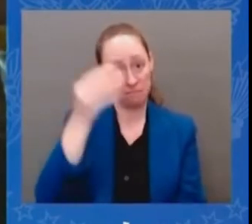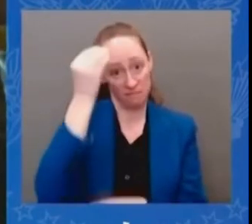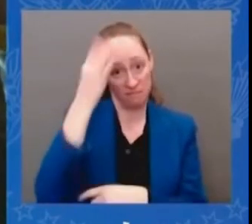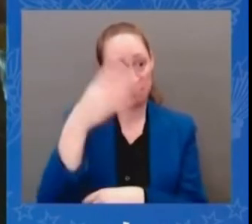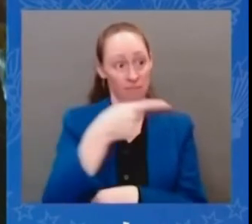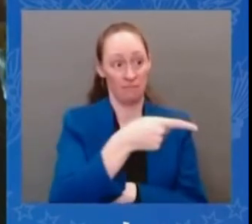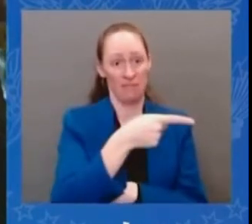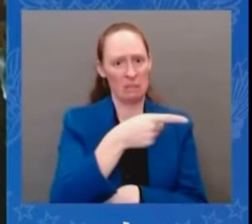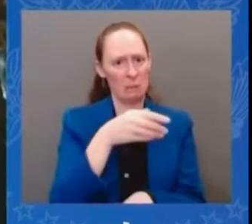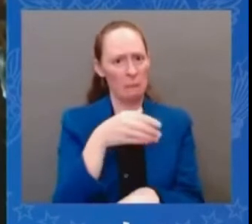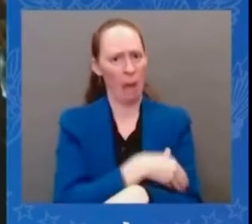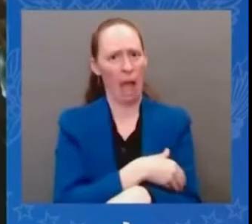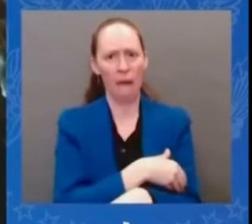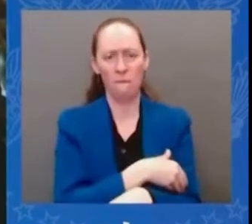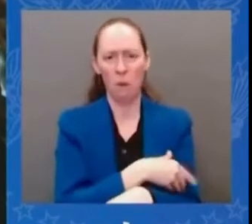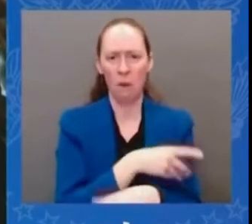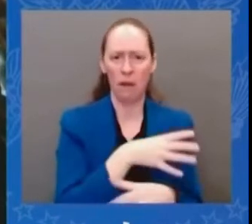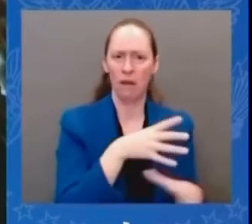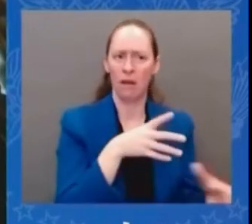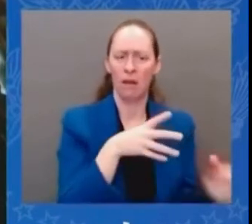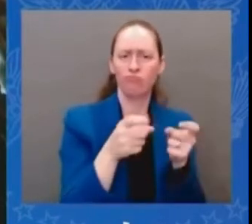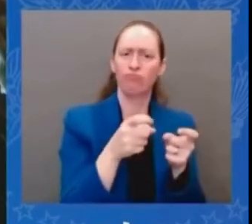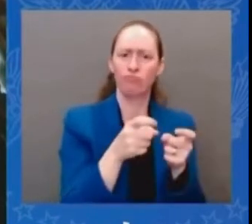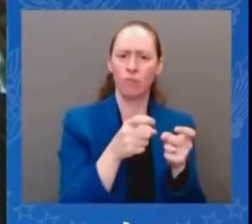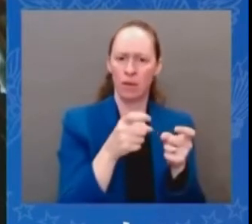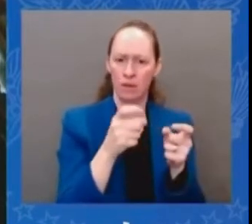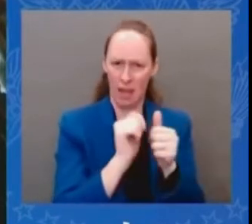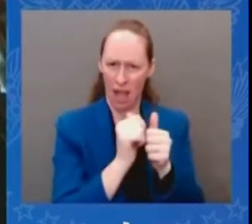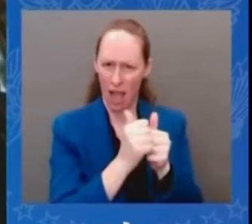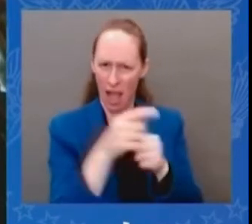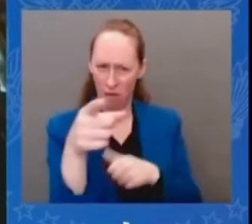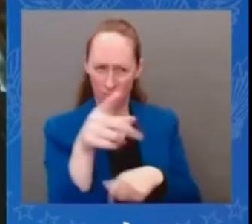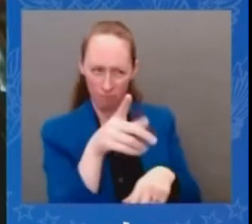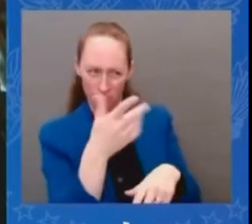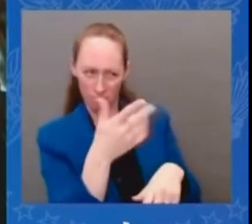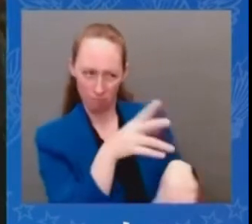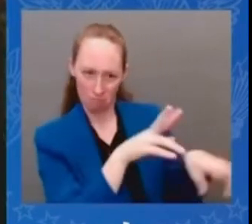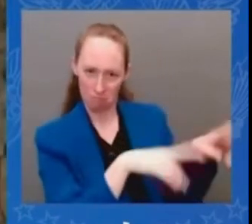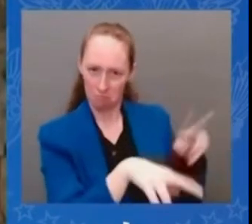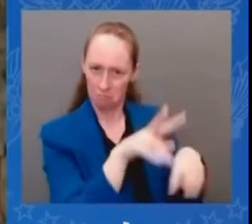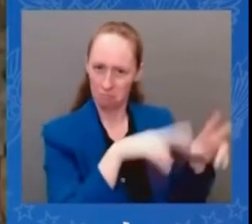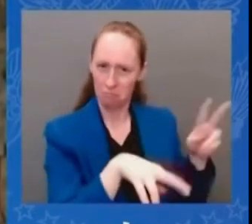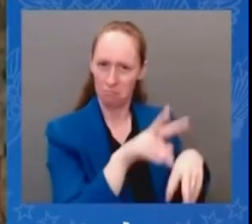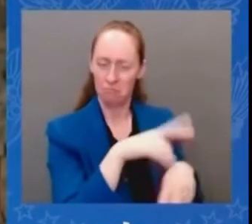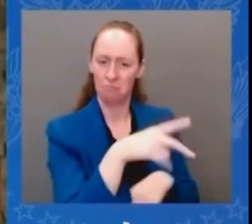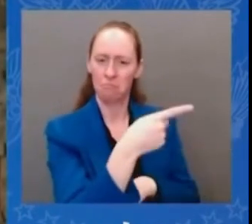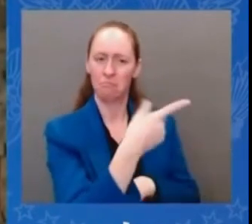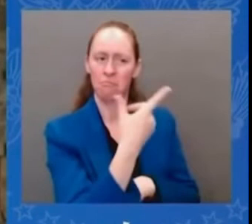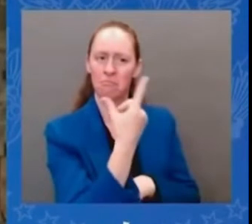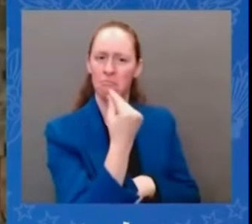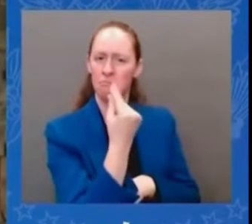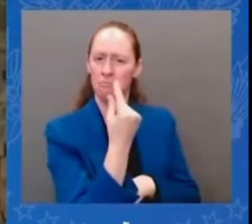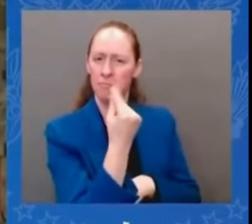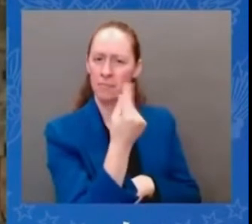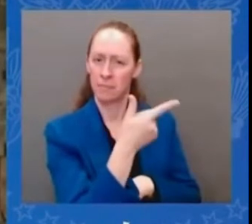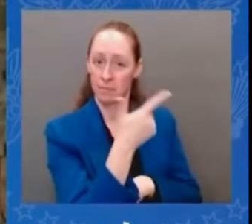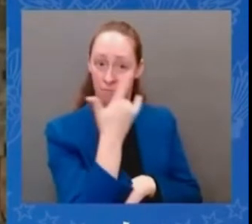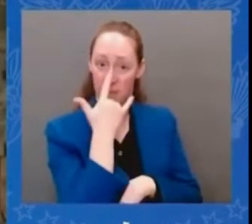find him personally to be more confrontational or more conciliatory and willing to compromise neither and yes